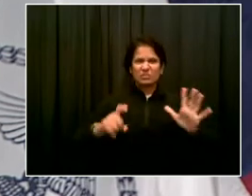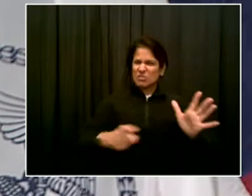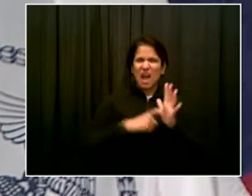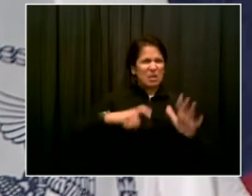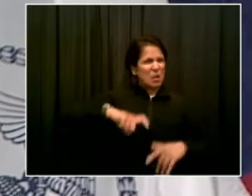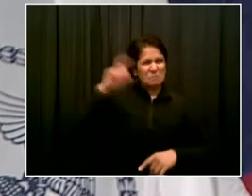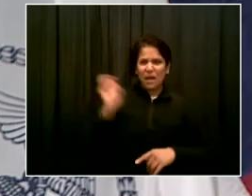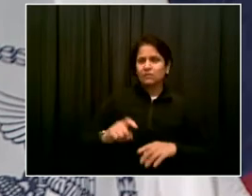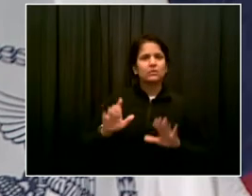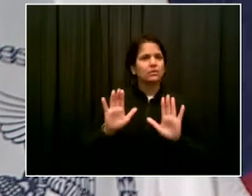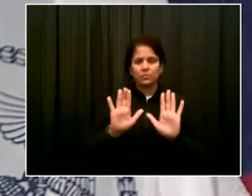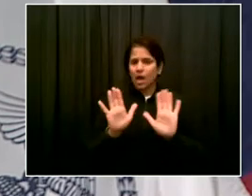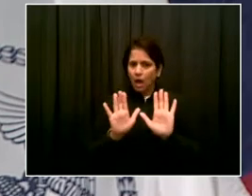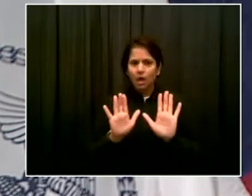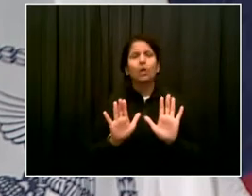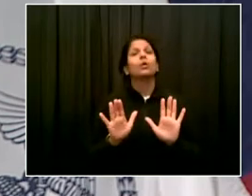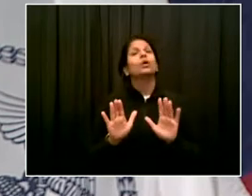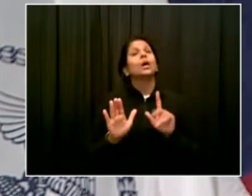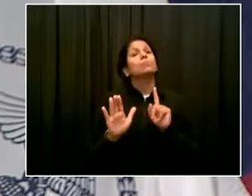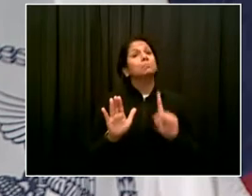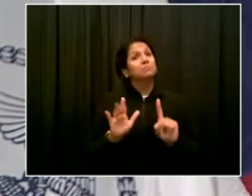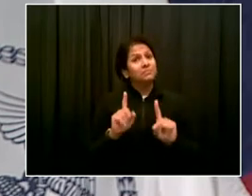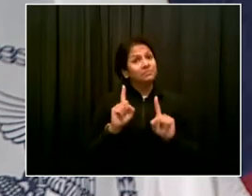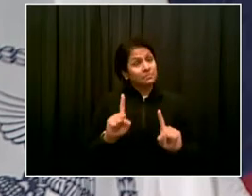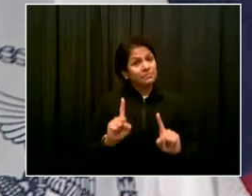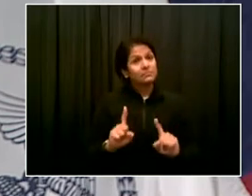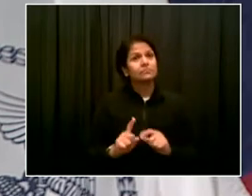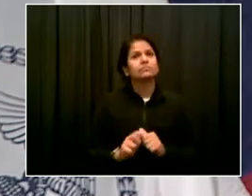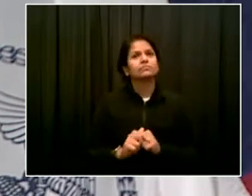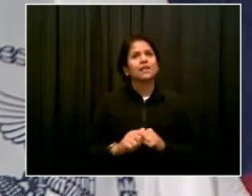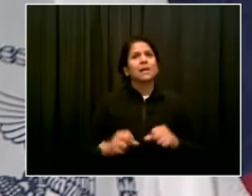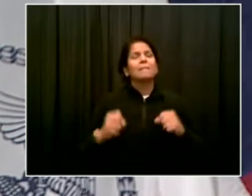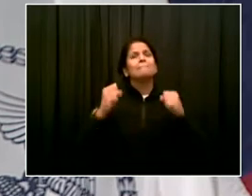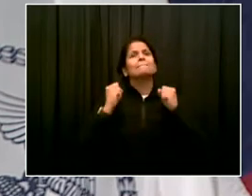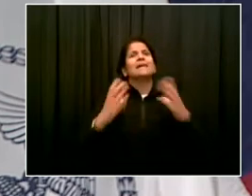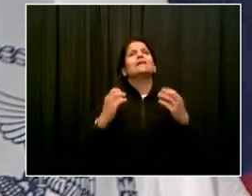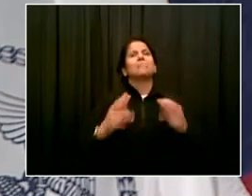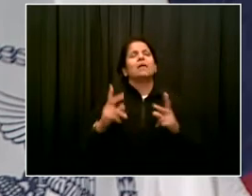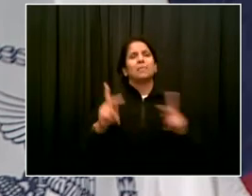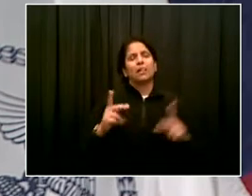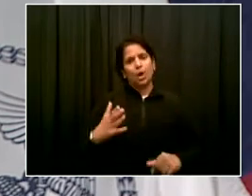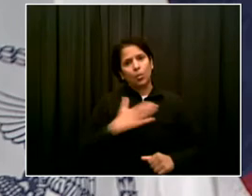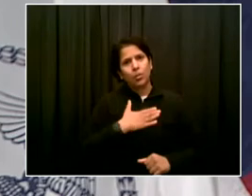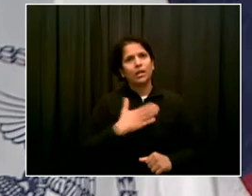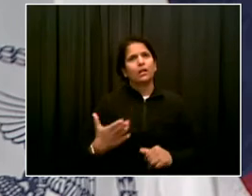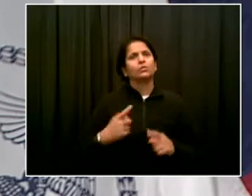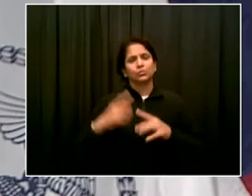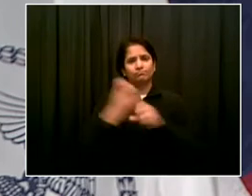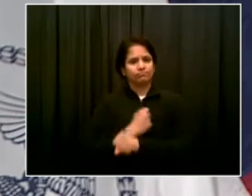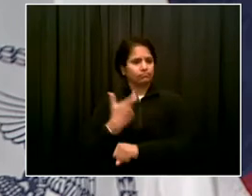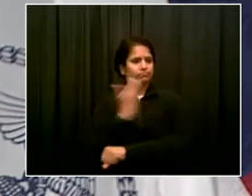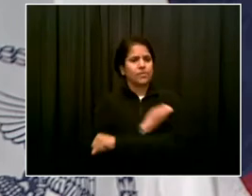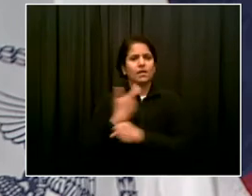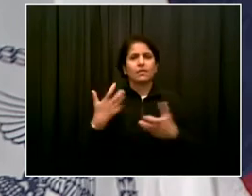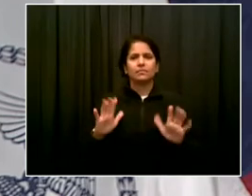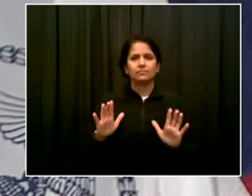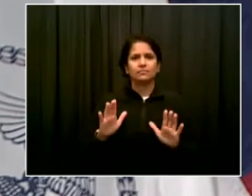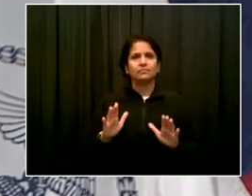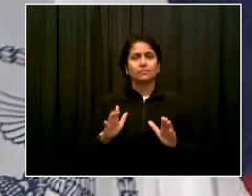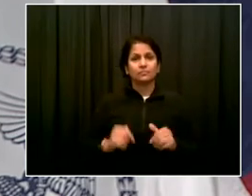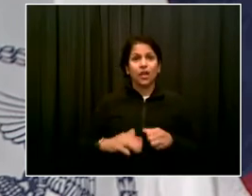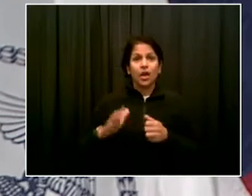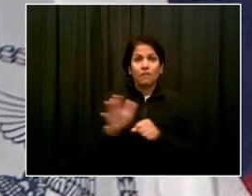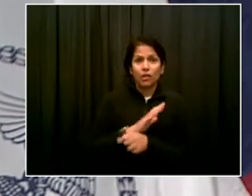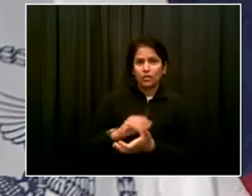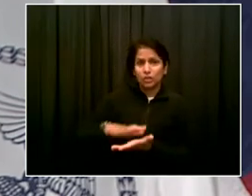been able to vaccinate our kids. We're really excited that now we'll be able to start doing that. But no, the schools have been incredibly safe because of all the health and safety measures,